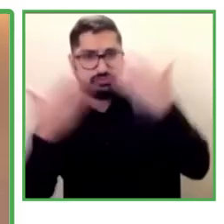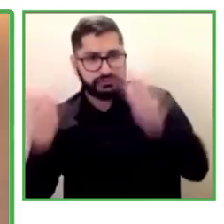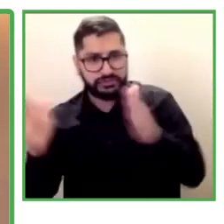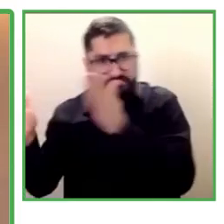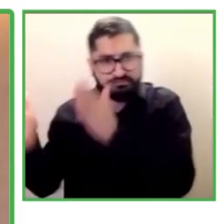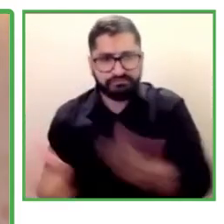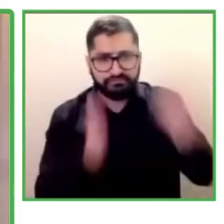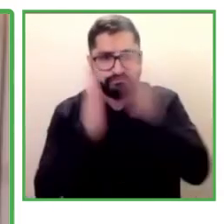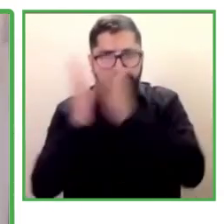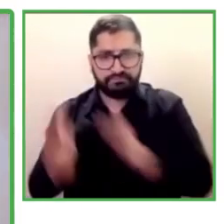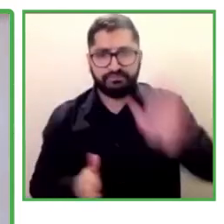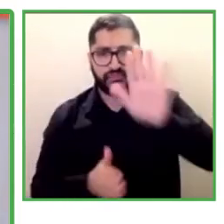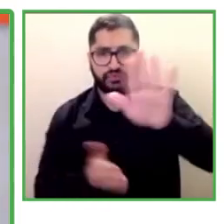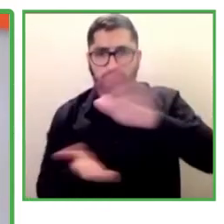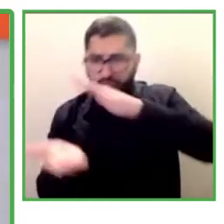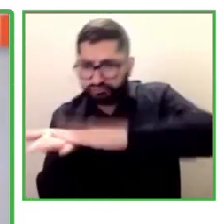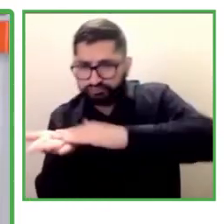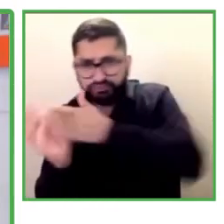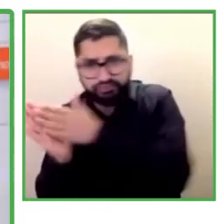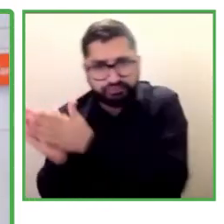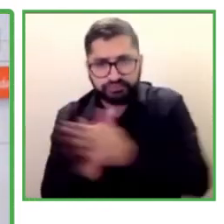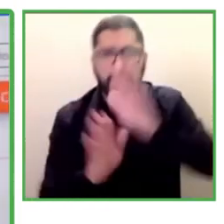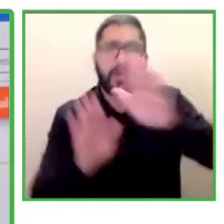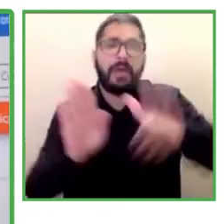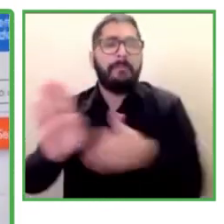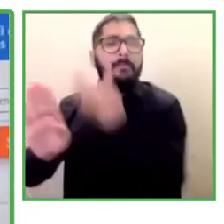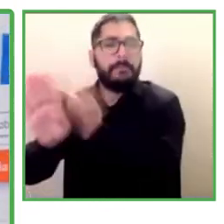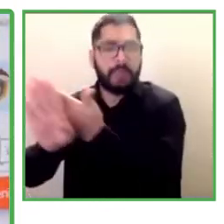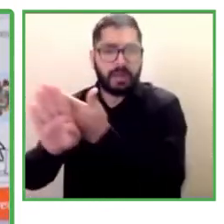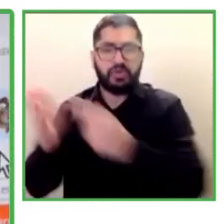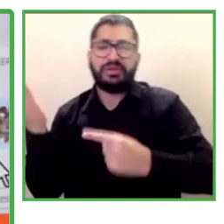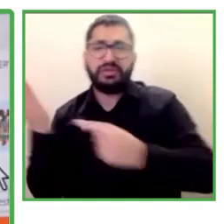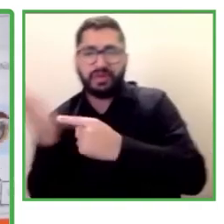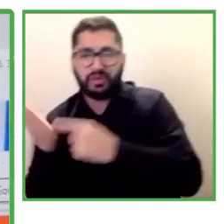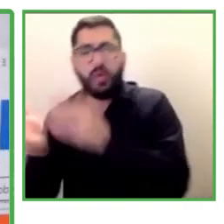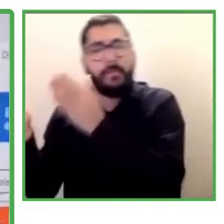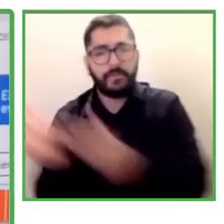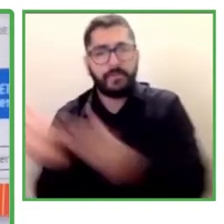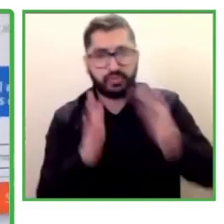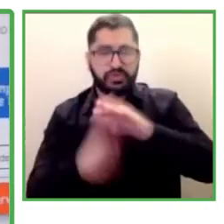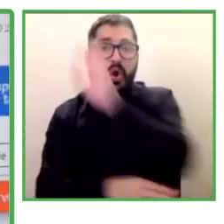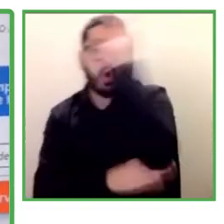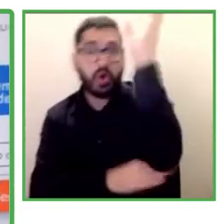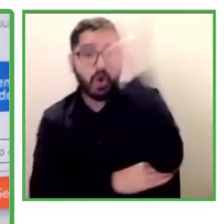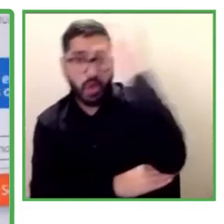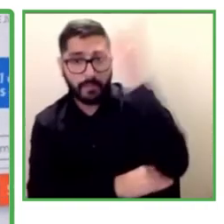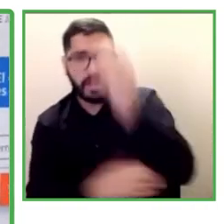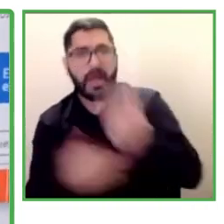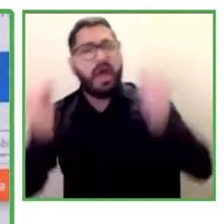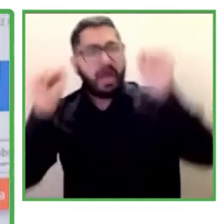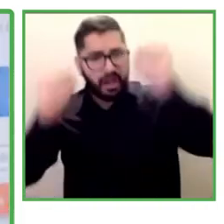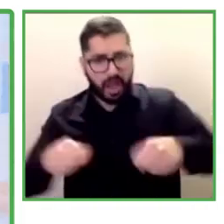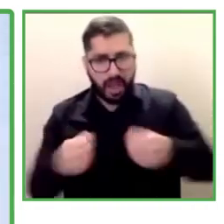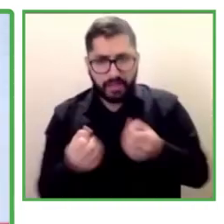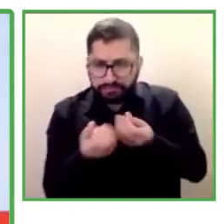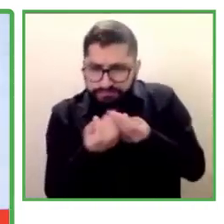a technical reference for inclusion in Colombia. This has allowed to